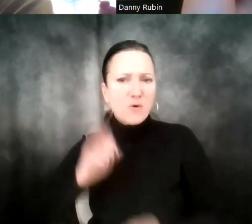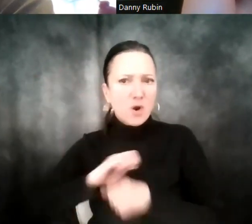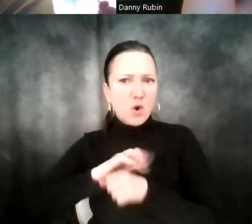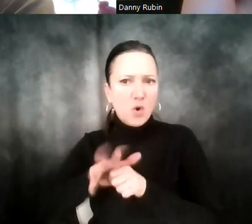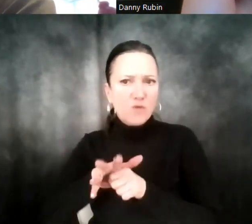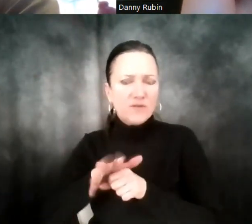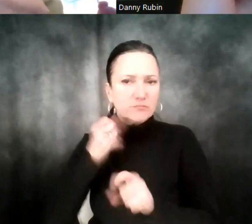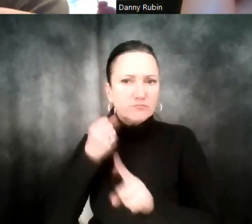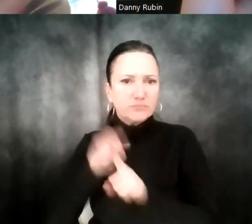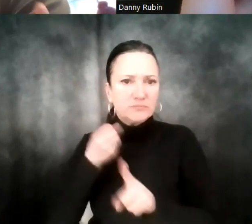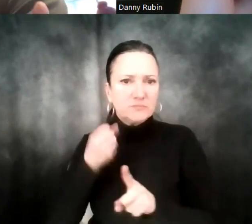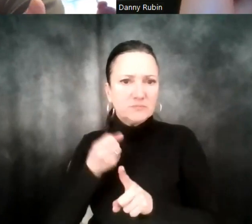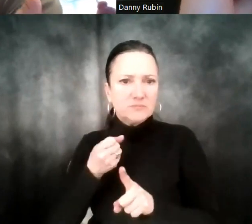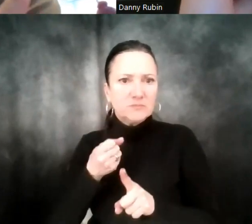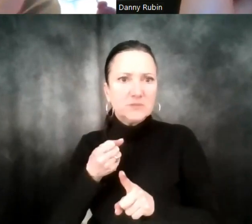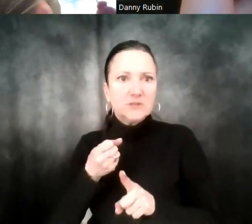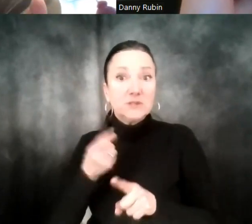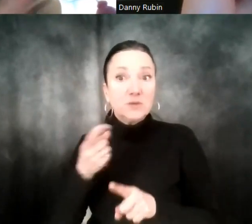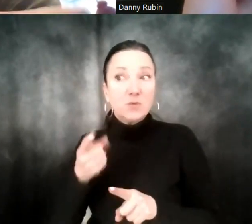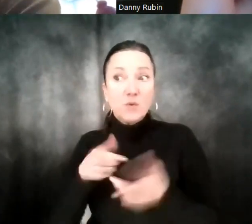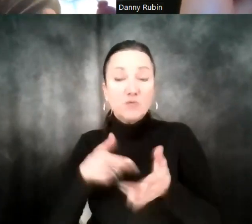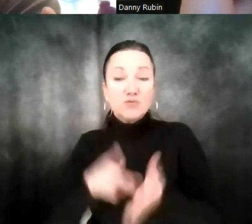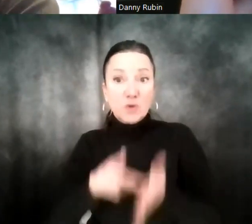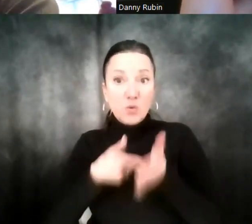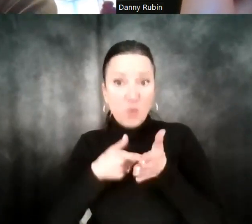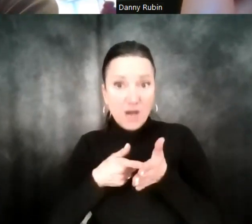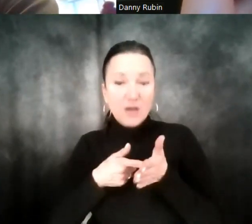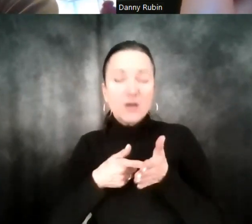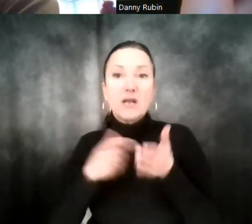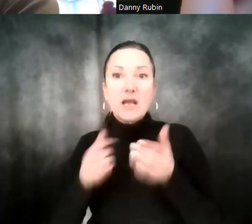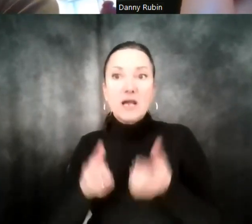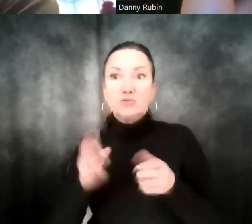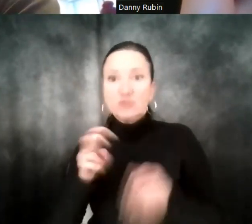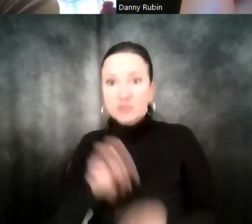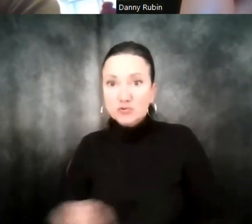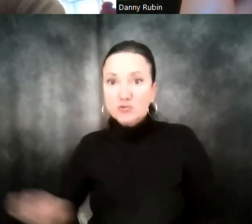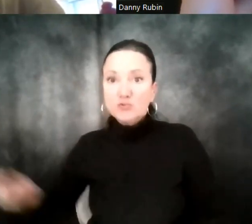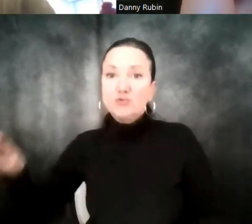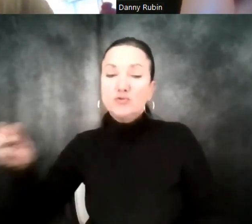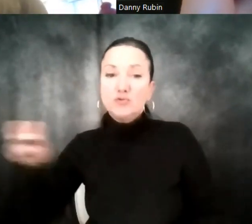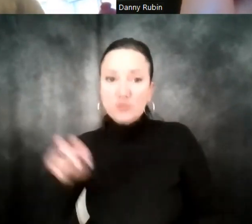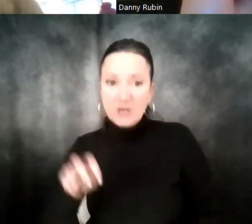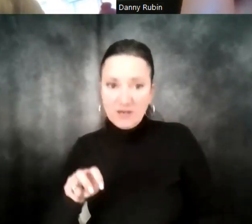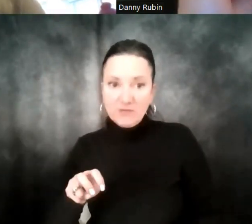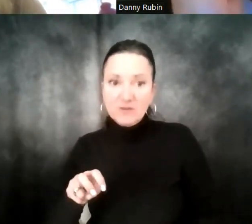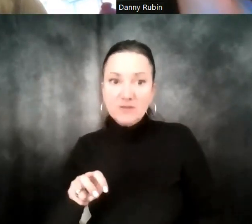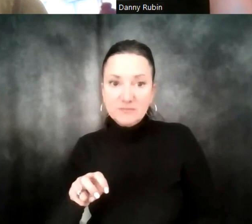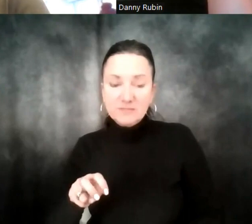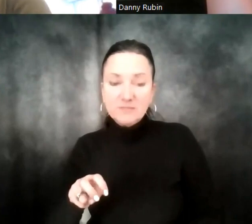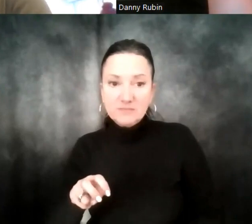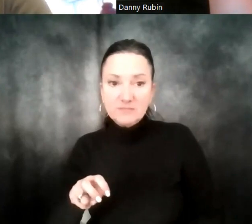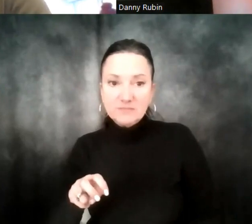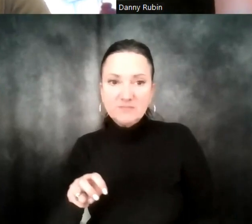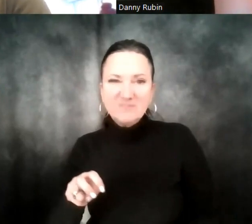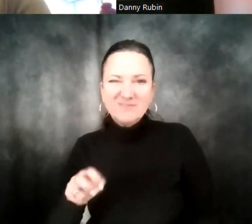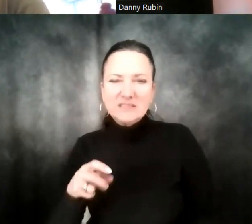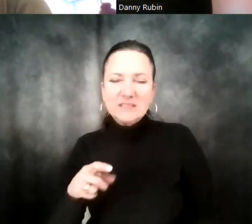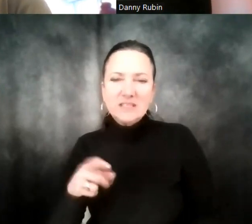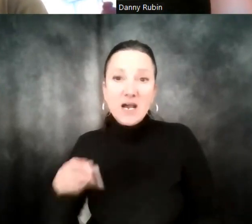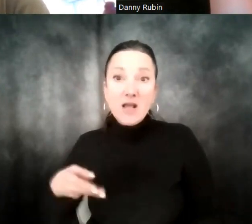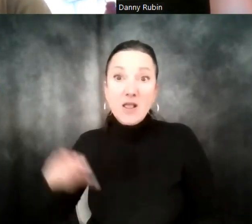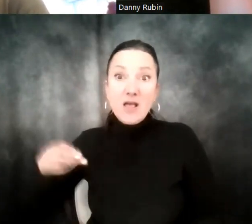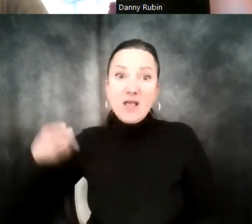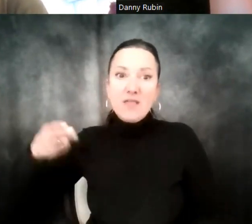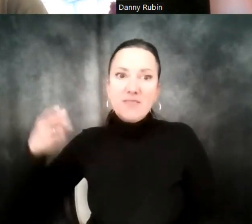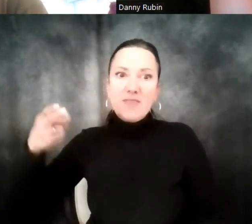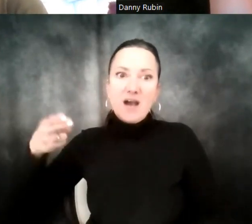where there used to be a certain number of people who would travel to see their clients. Specifically, they're higher value clients. The ones that